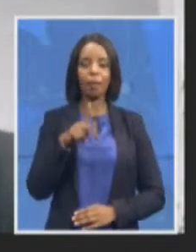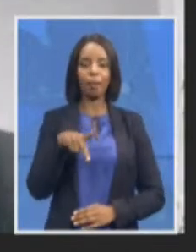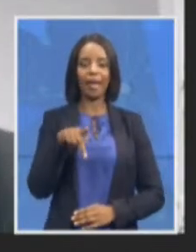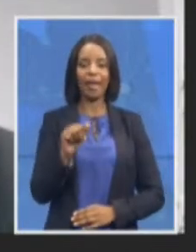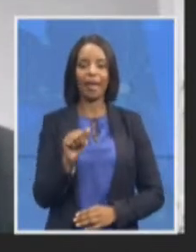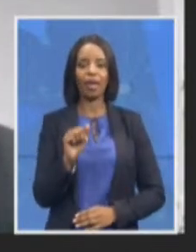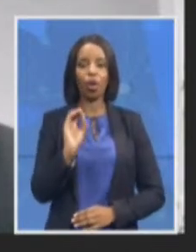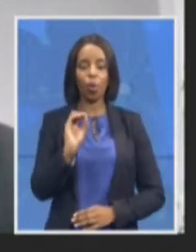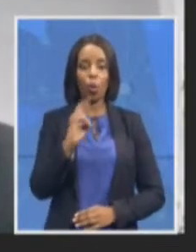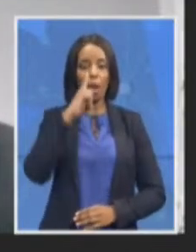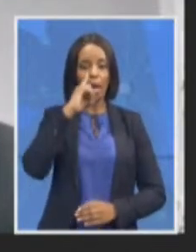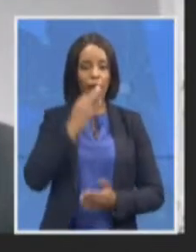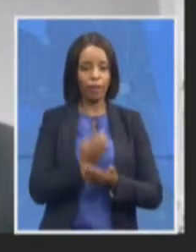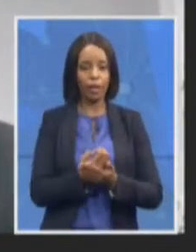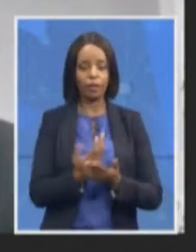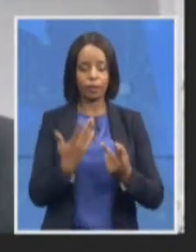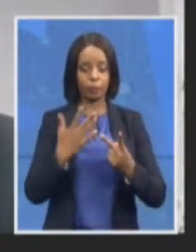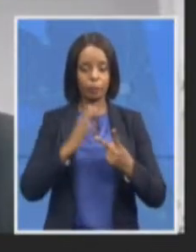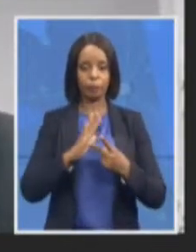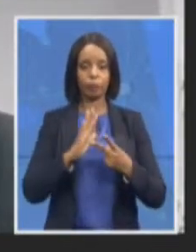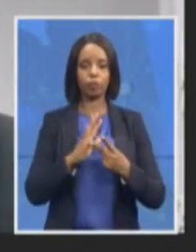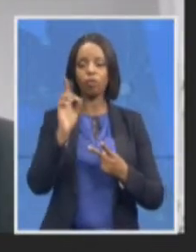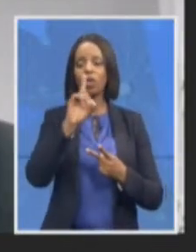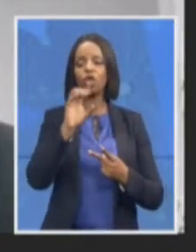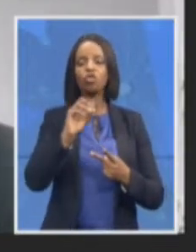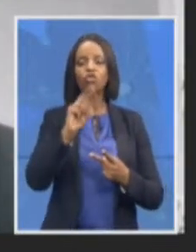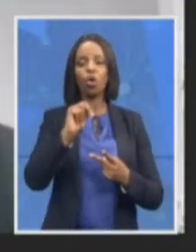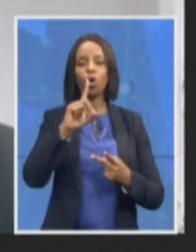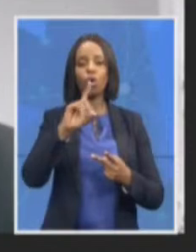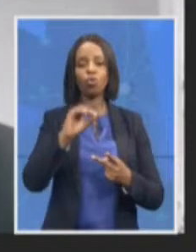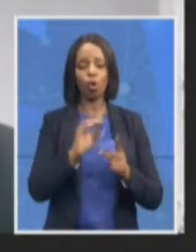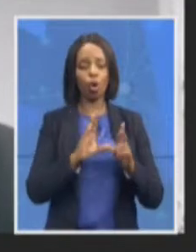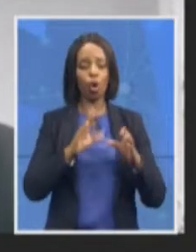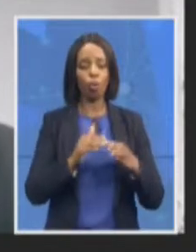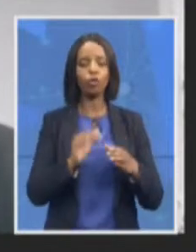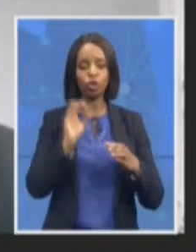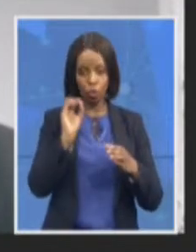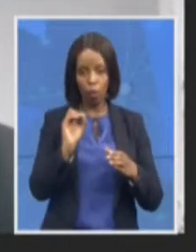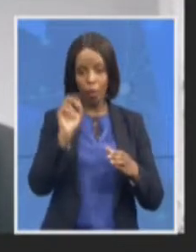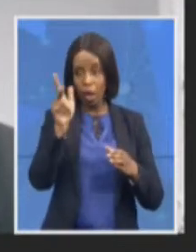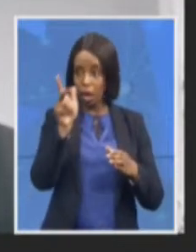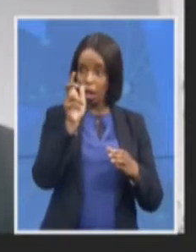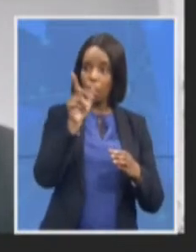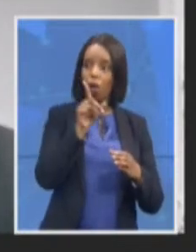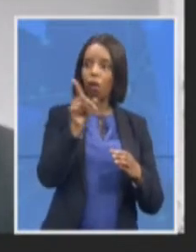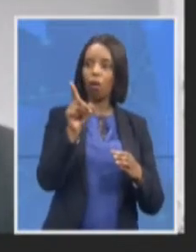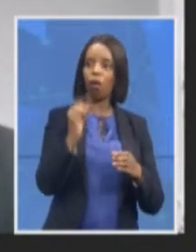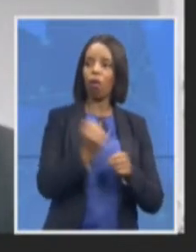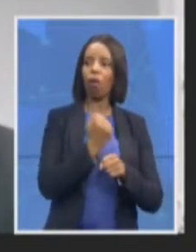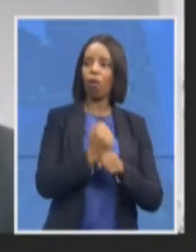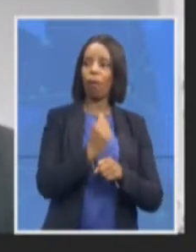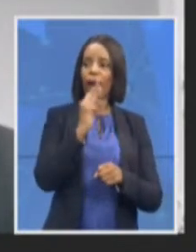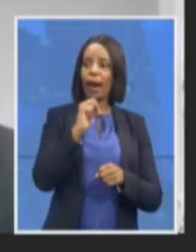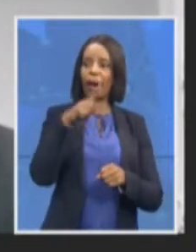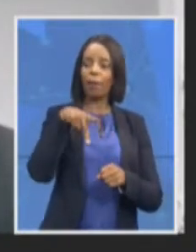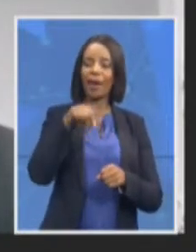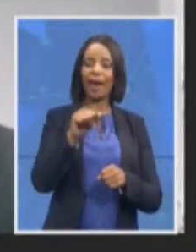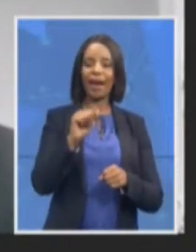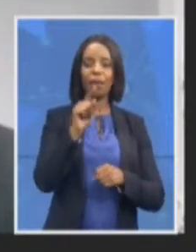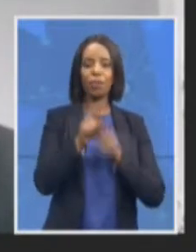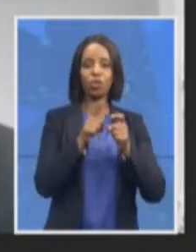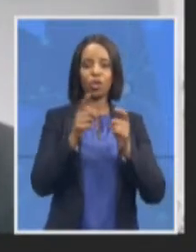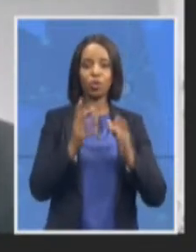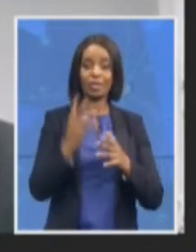have been implicated but that said let me say that I have not experienced open you know